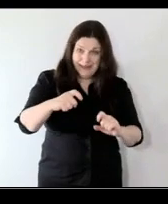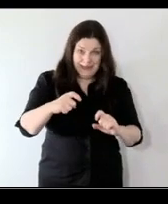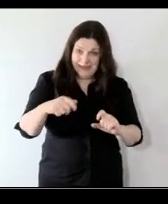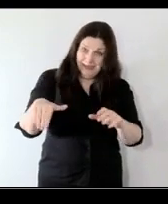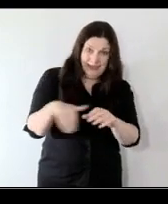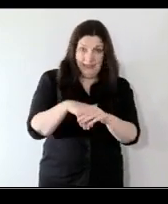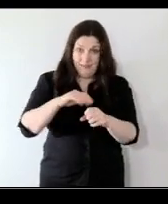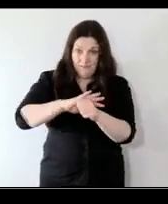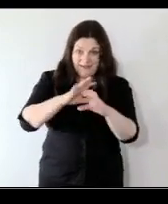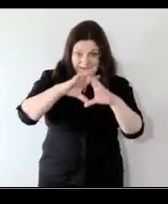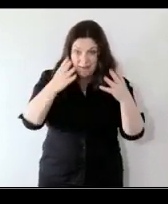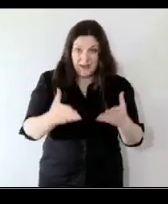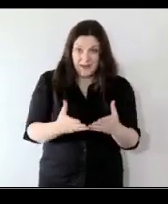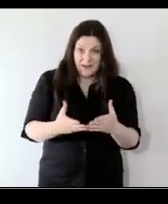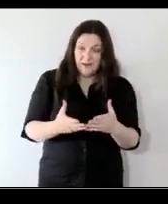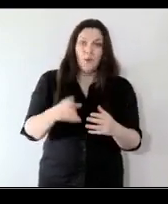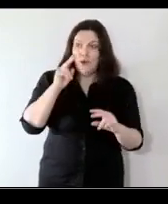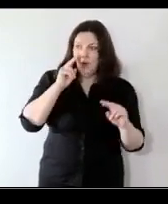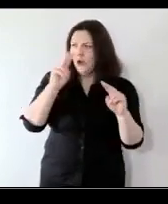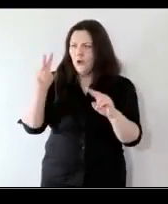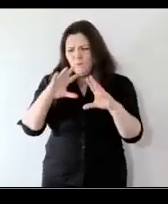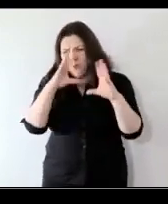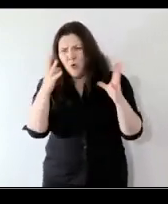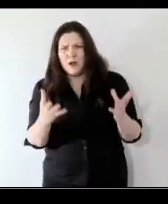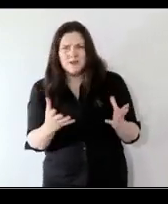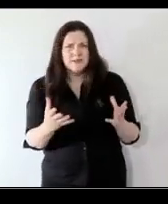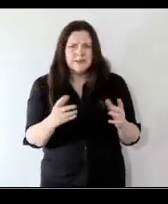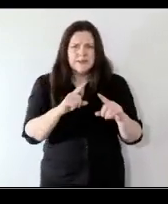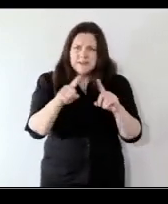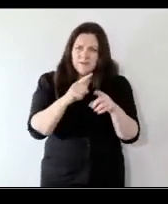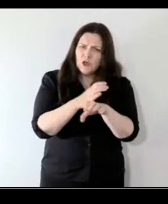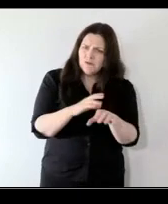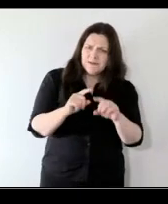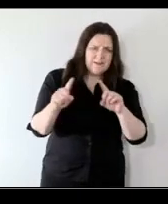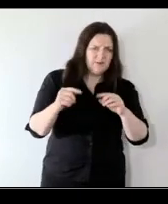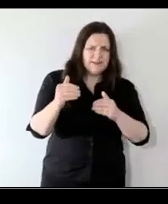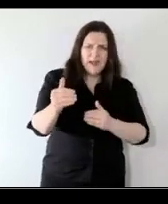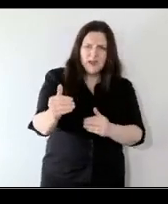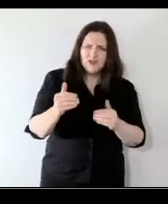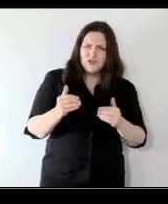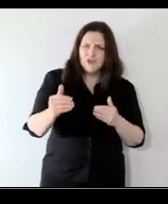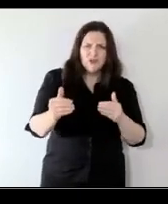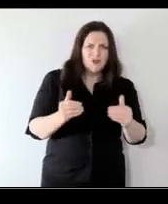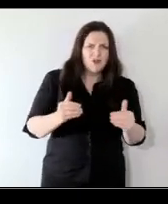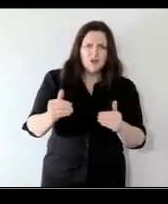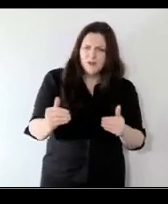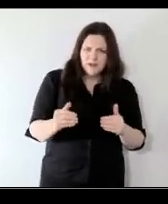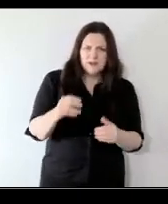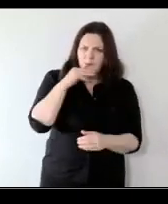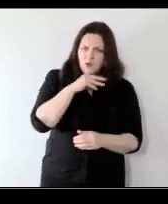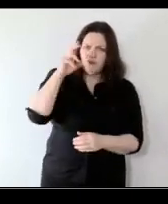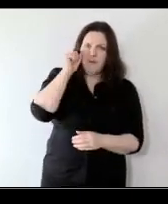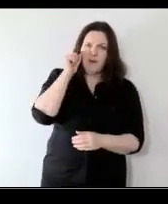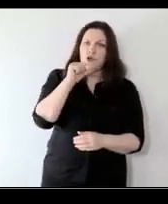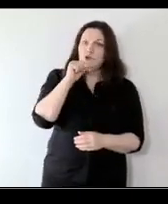pandemic and if we look across the world of course different countries are at different stages of that and it's important to remember